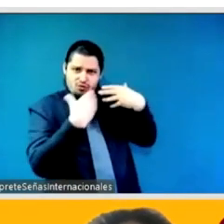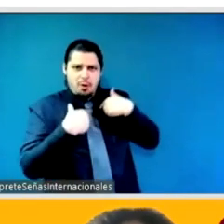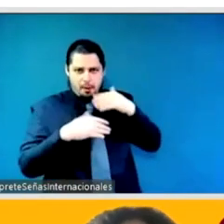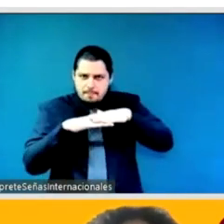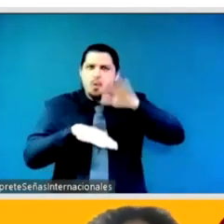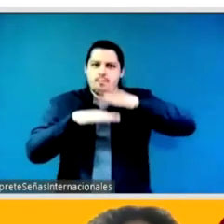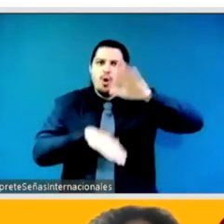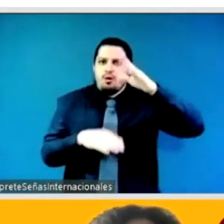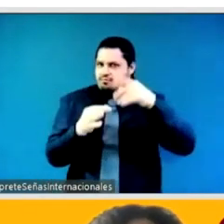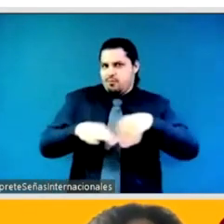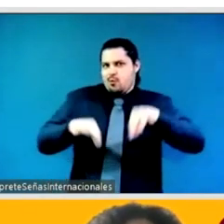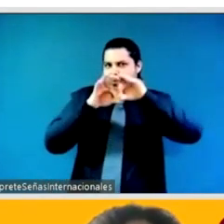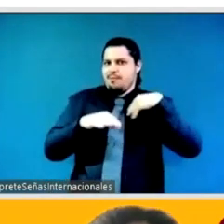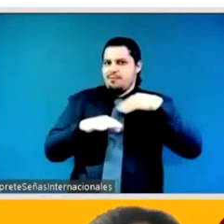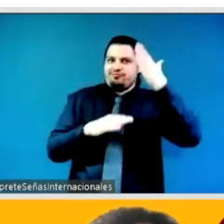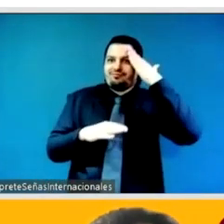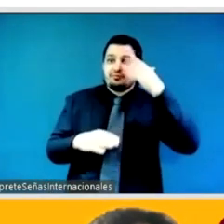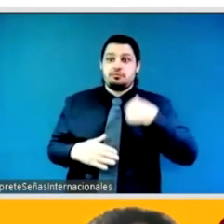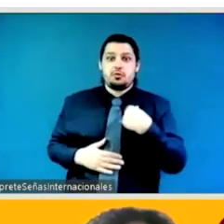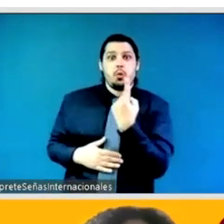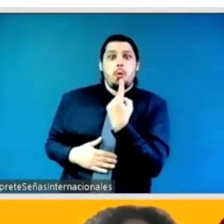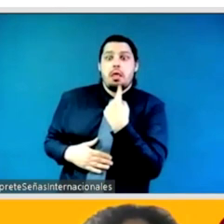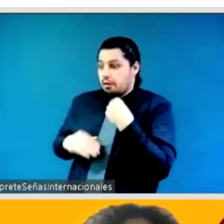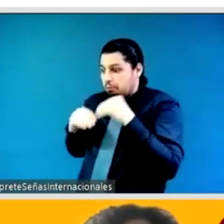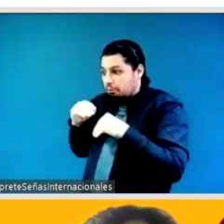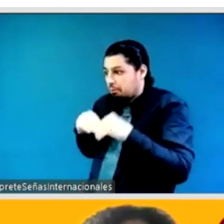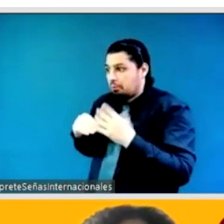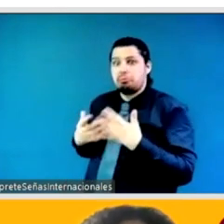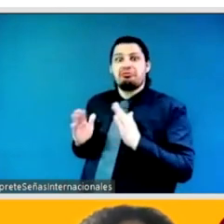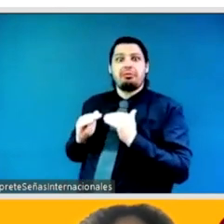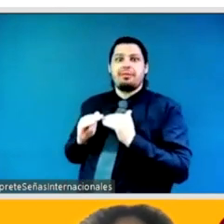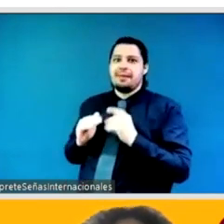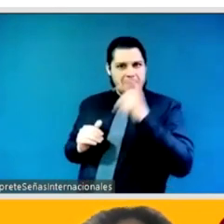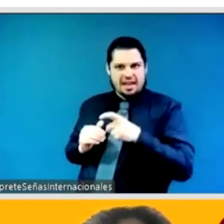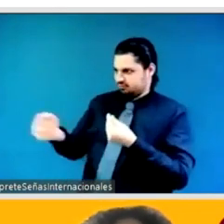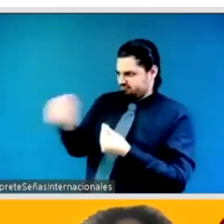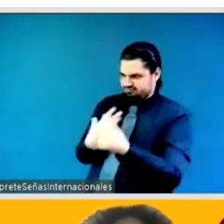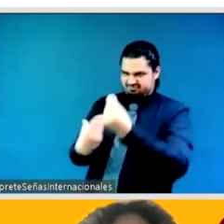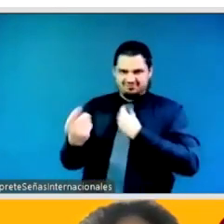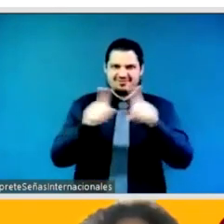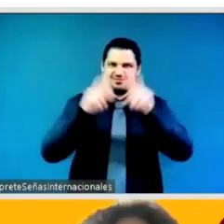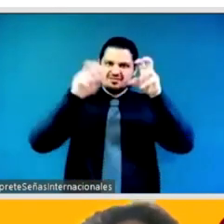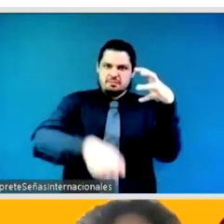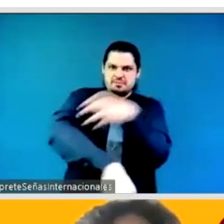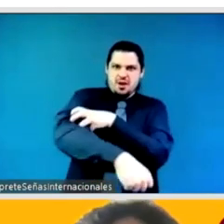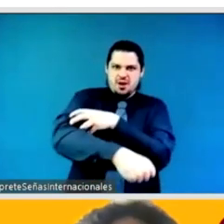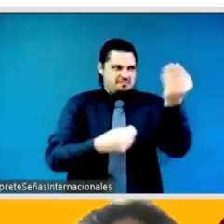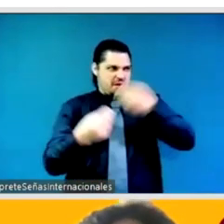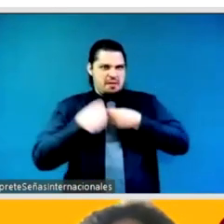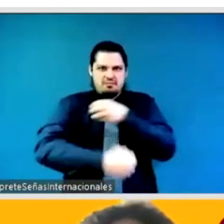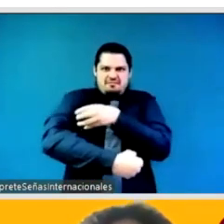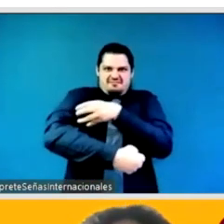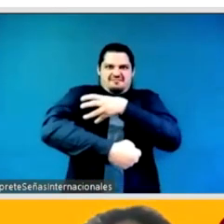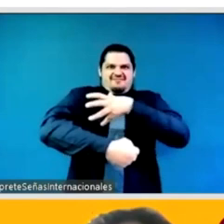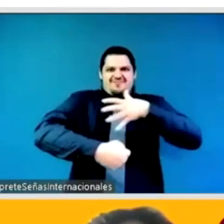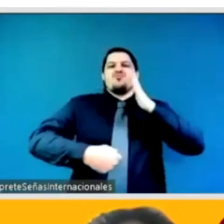putting up a poll in very soon after we've heard from cynthia asking people what commitments they feel they can make from within